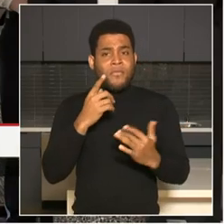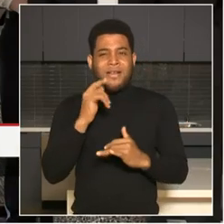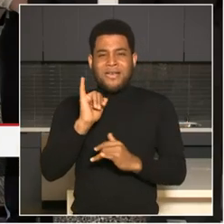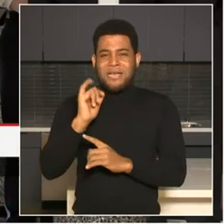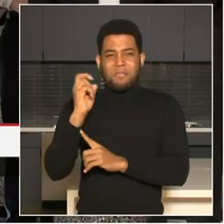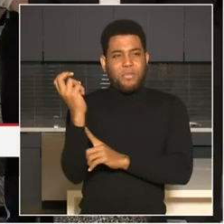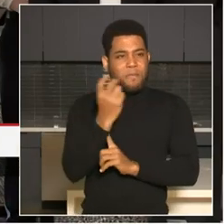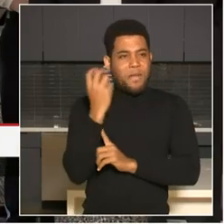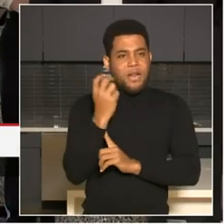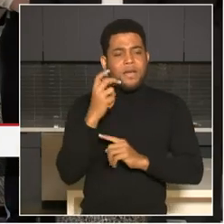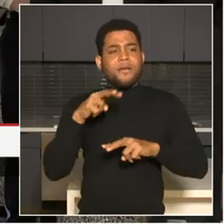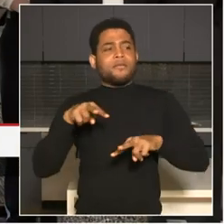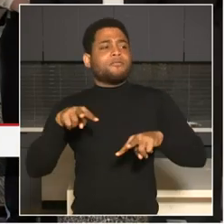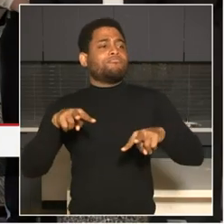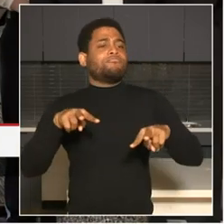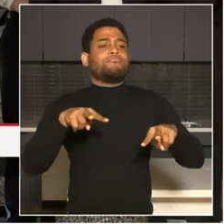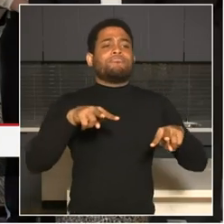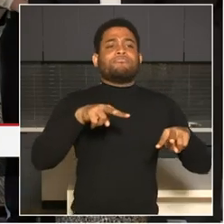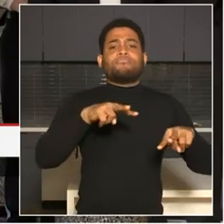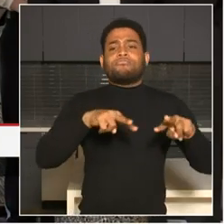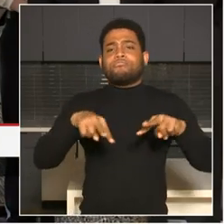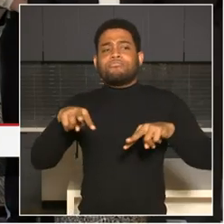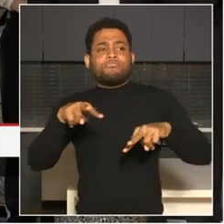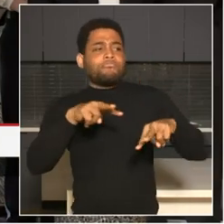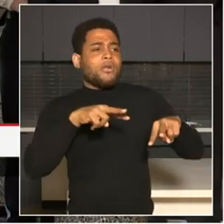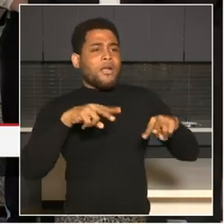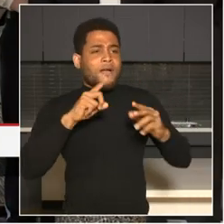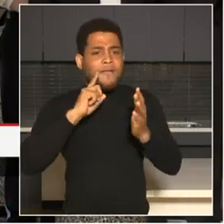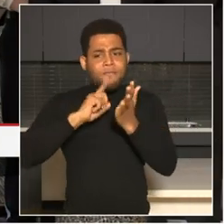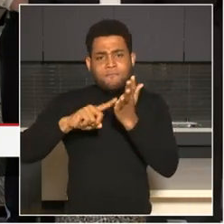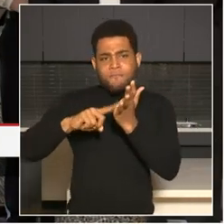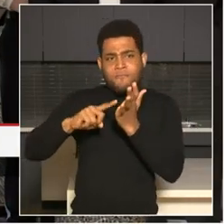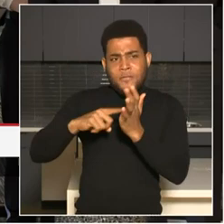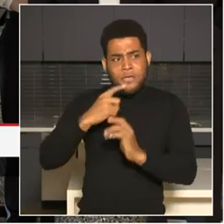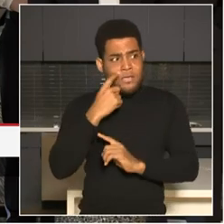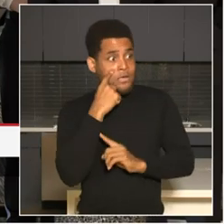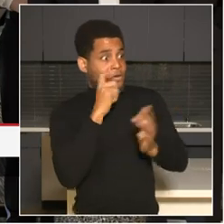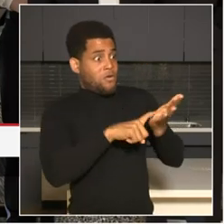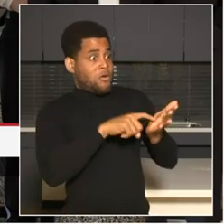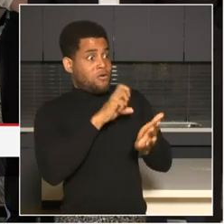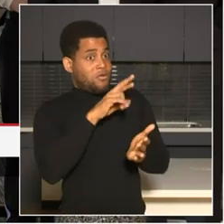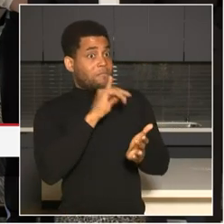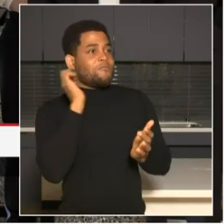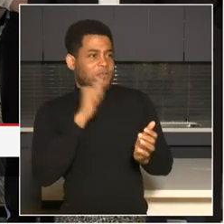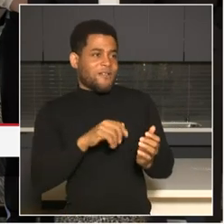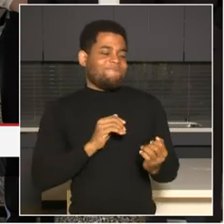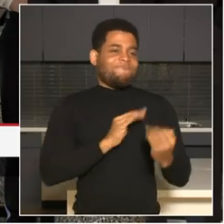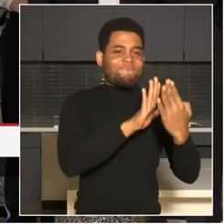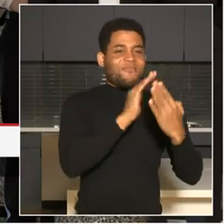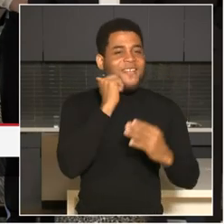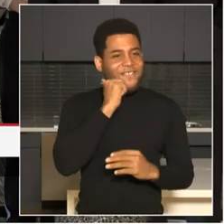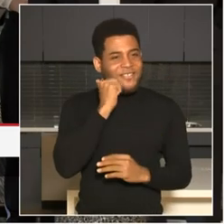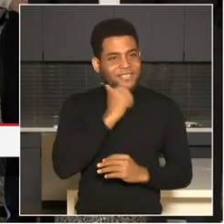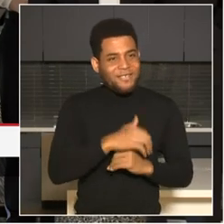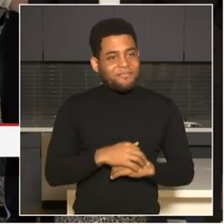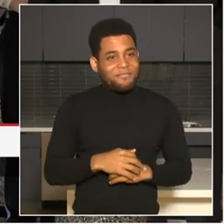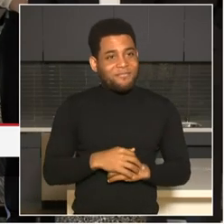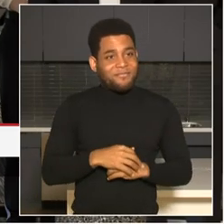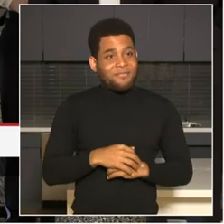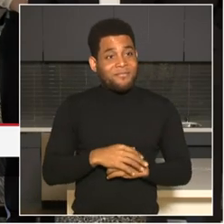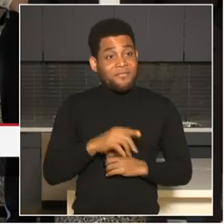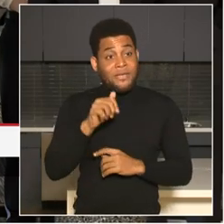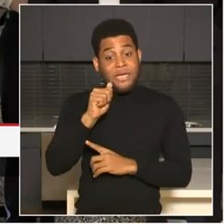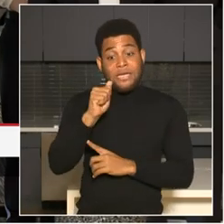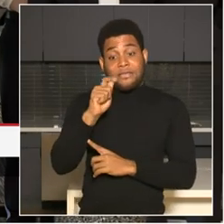visibility and presence across the district to address crimes each day. Operations such as Operation Atlas, which have already shown